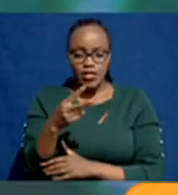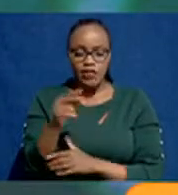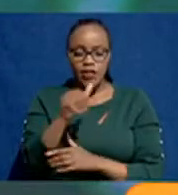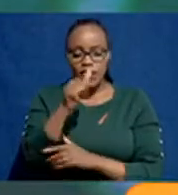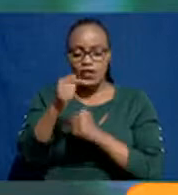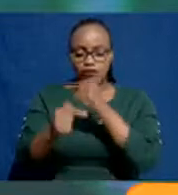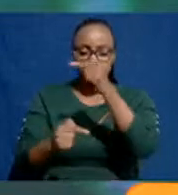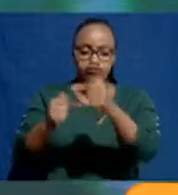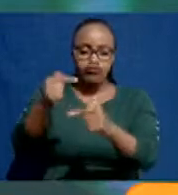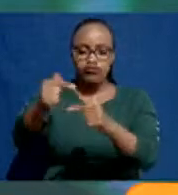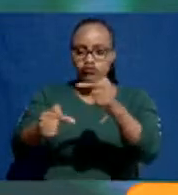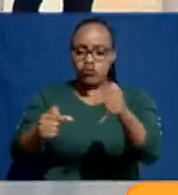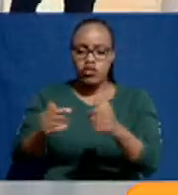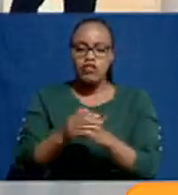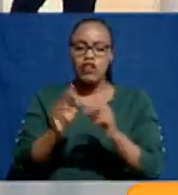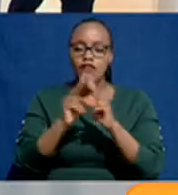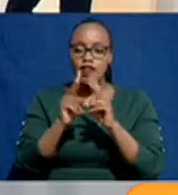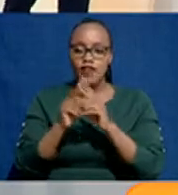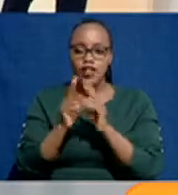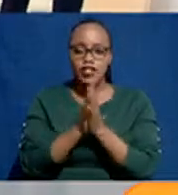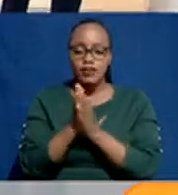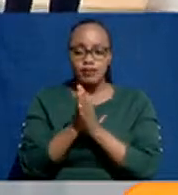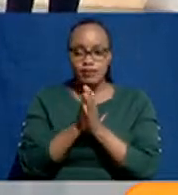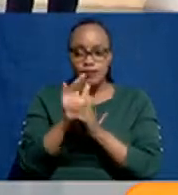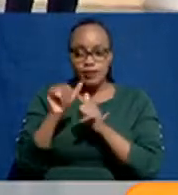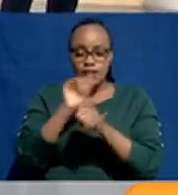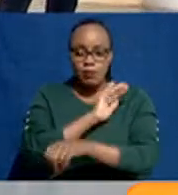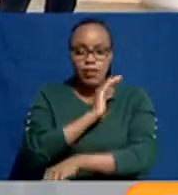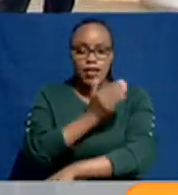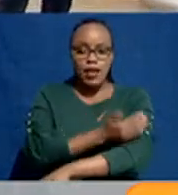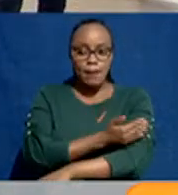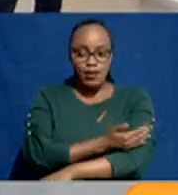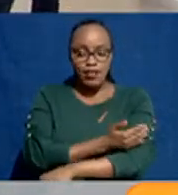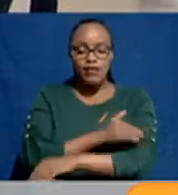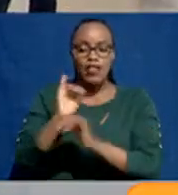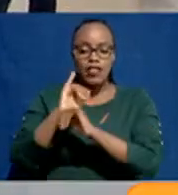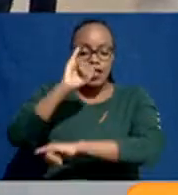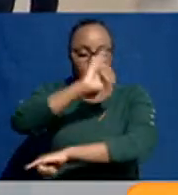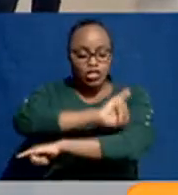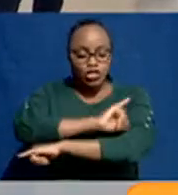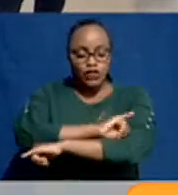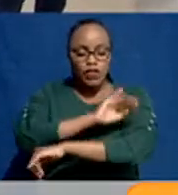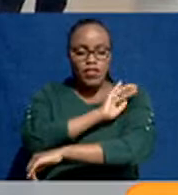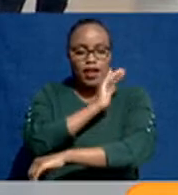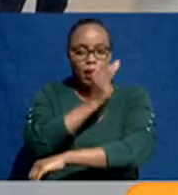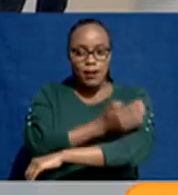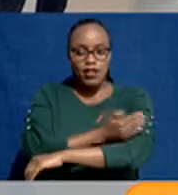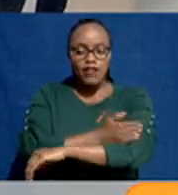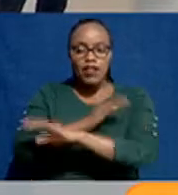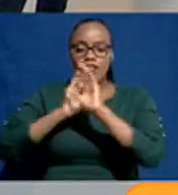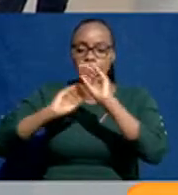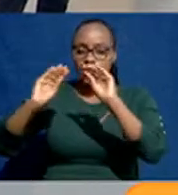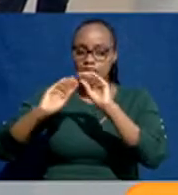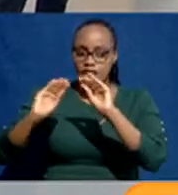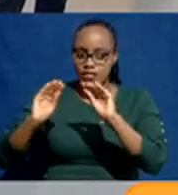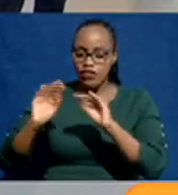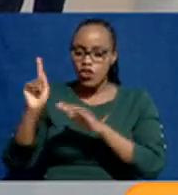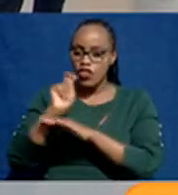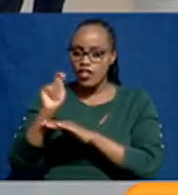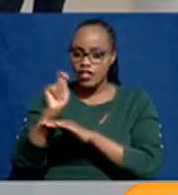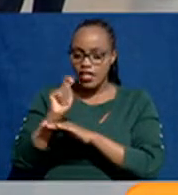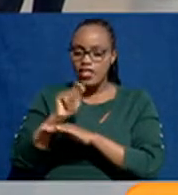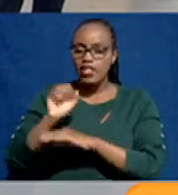on and on. Okay. All Very interesting about the capacities of the institutions, the capacity of the teaching or the training